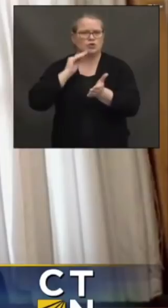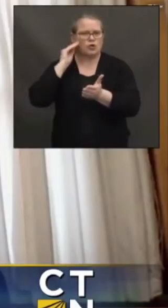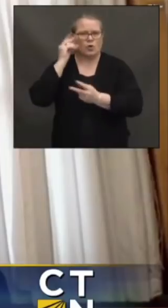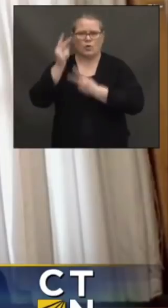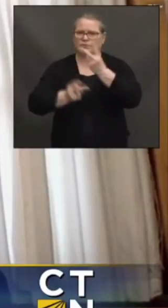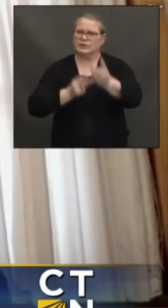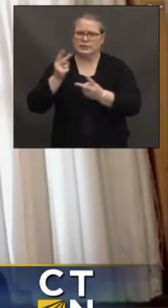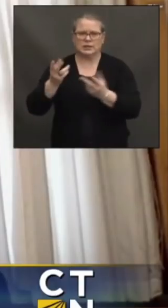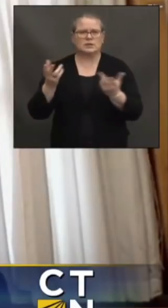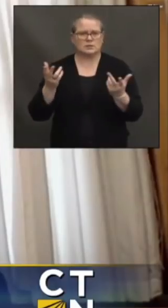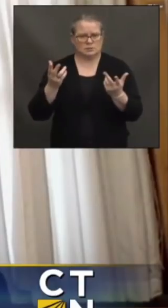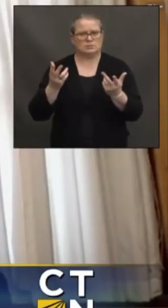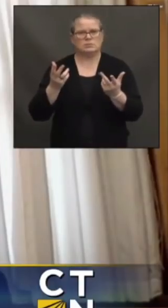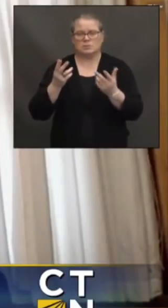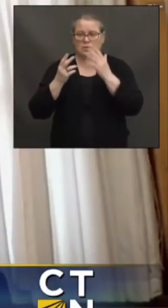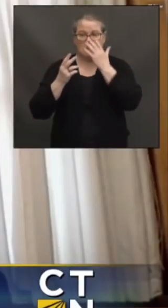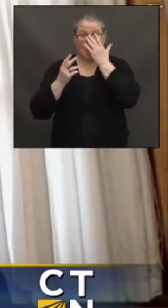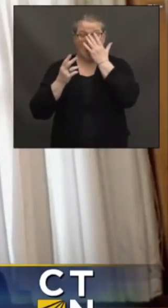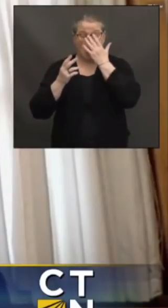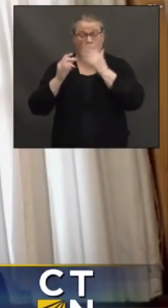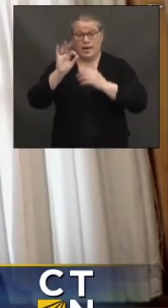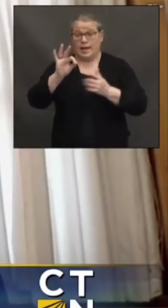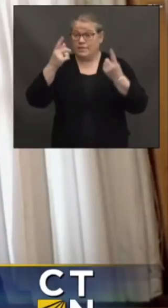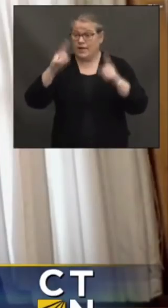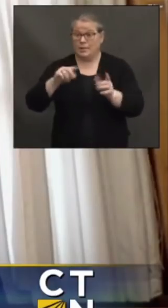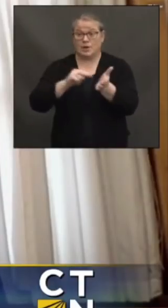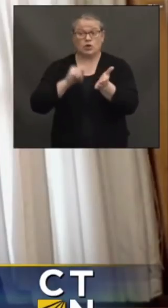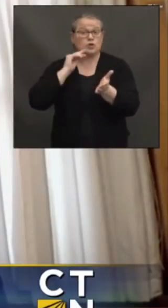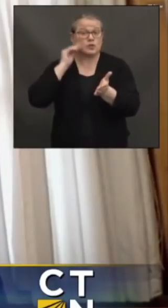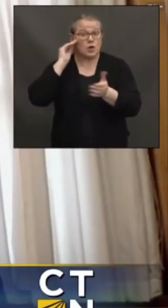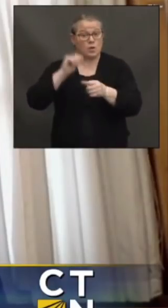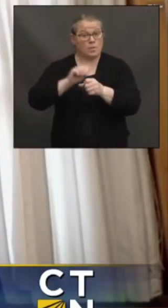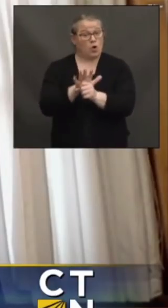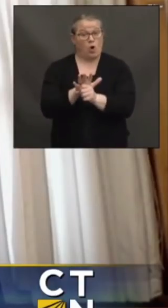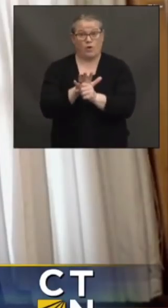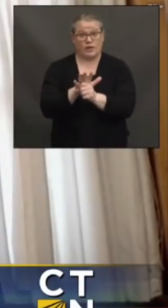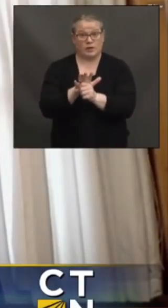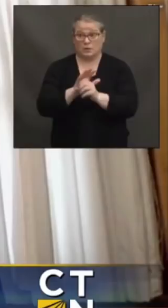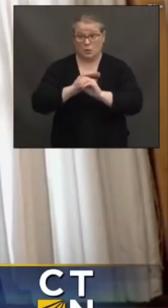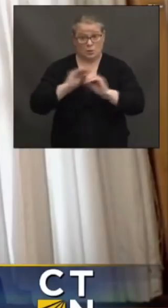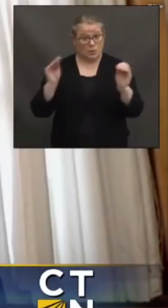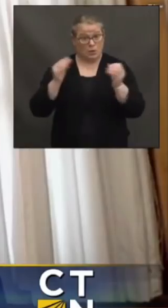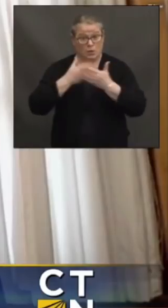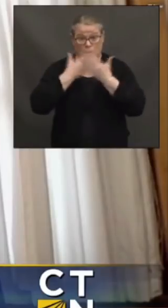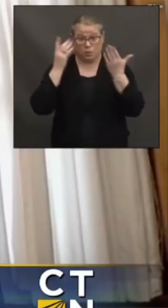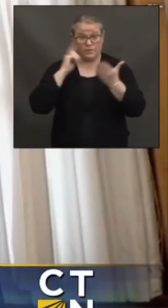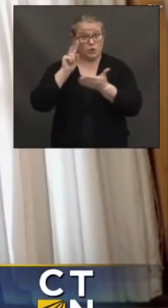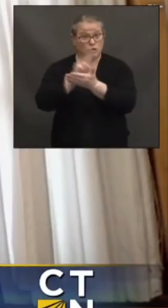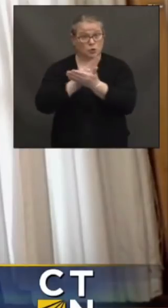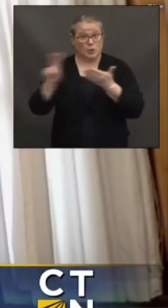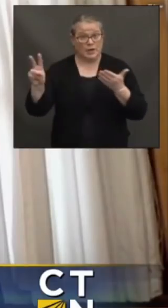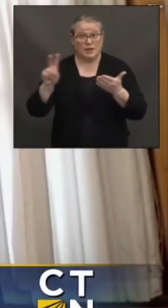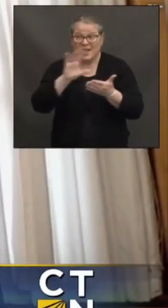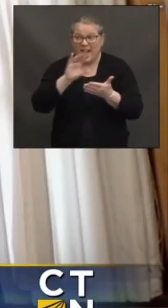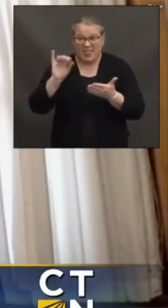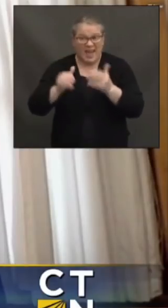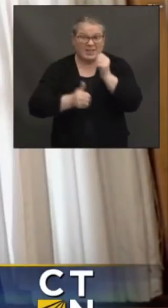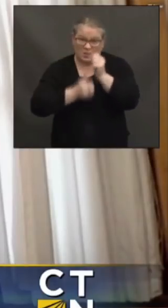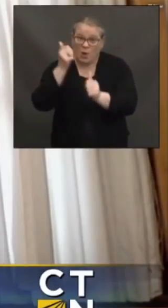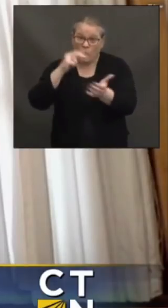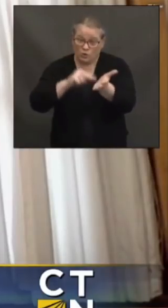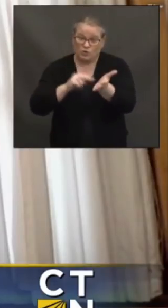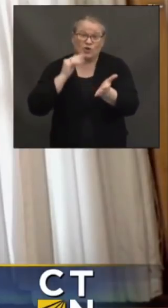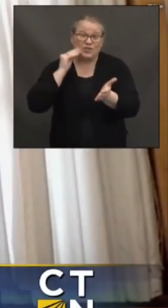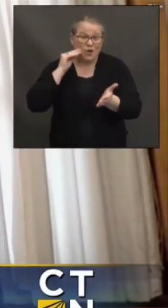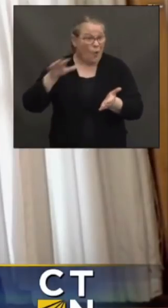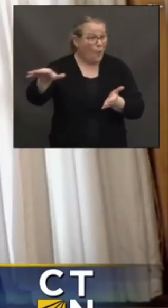where you have a case where there's no COVID cases in that home for a period of two weeks, which thankfully at this point is the vast majority of the nursing